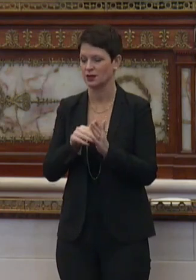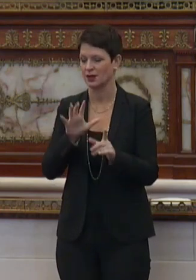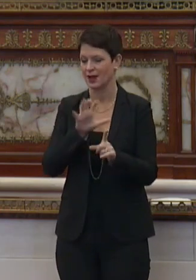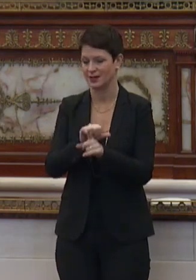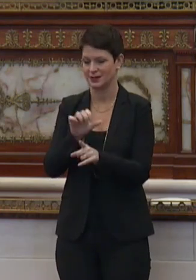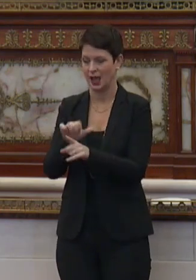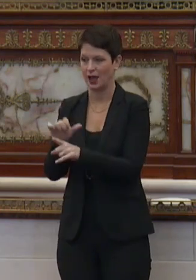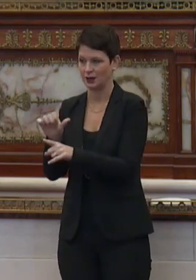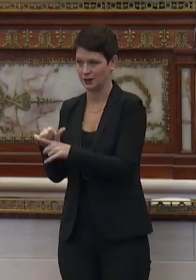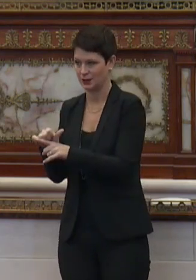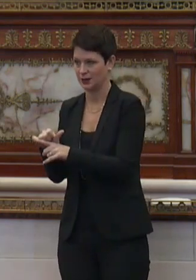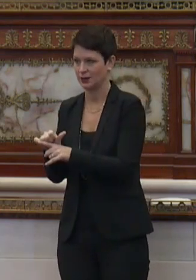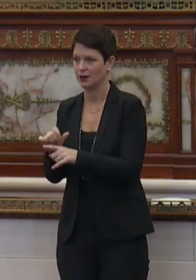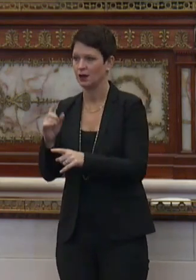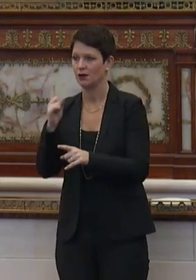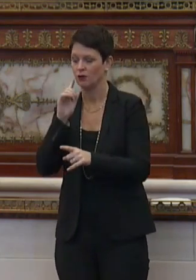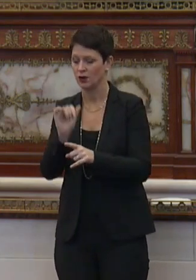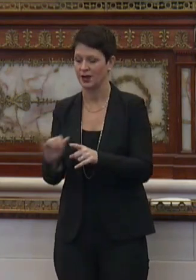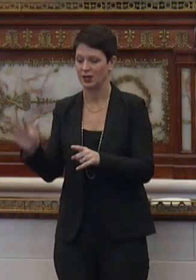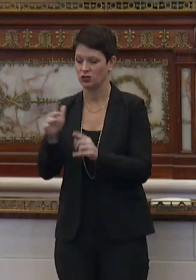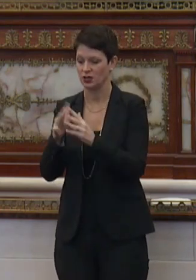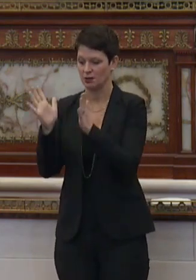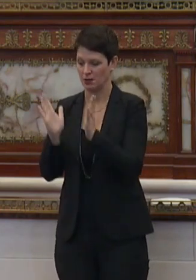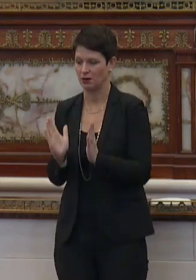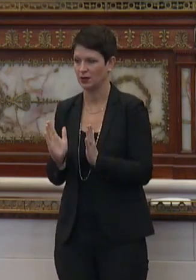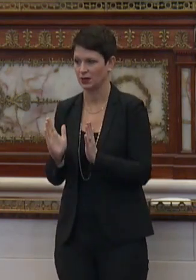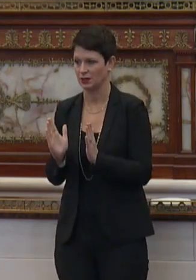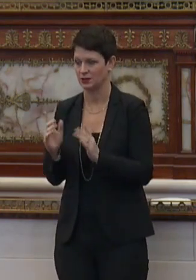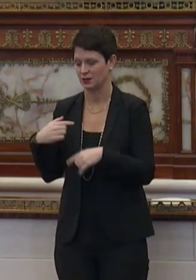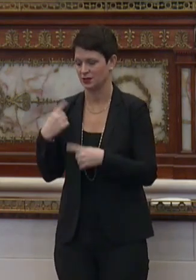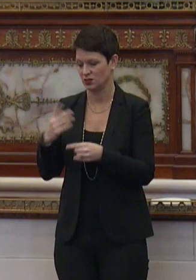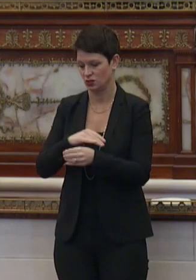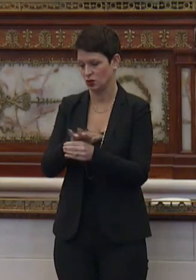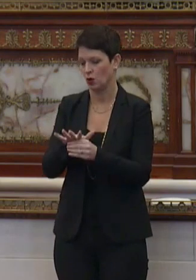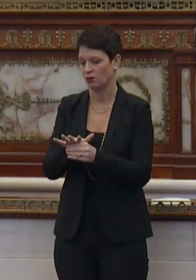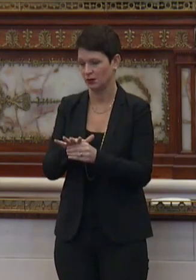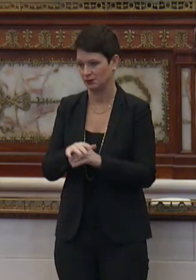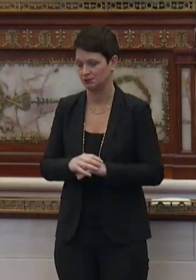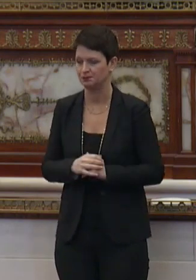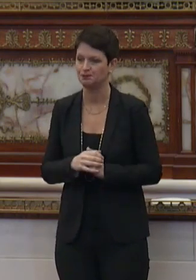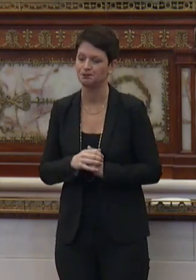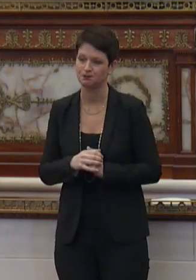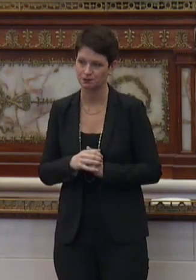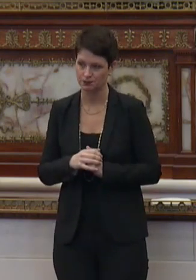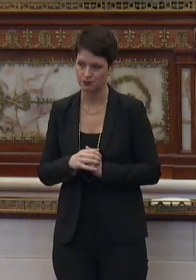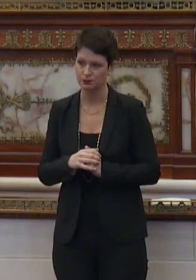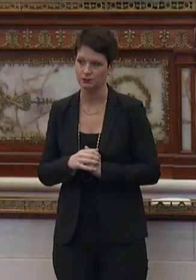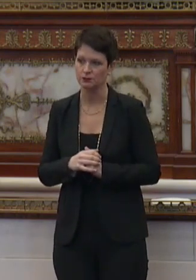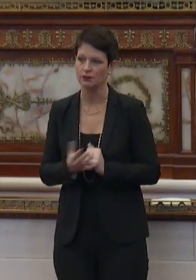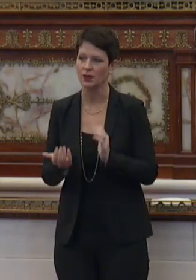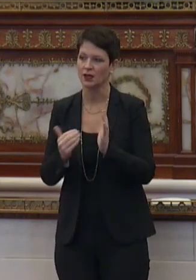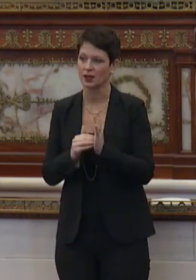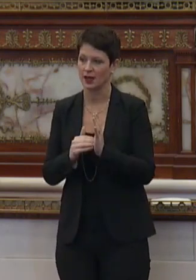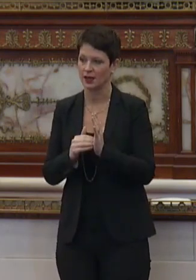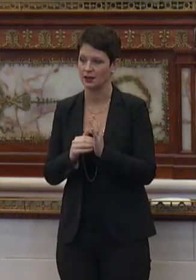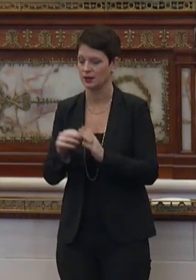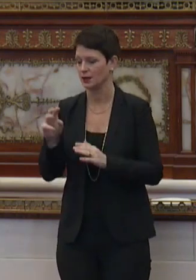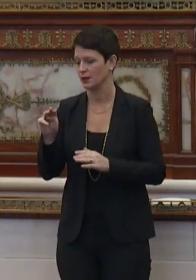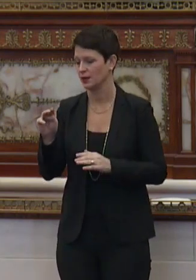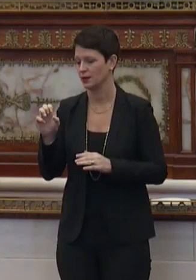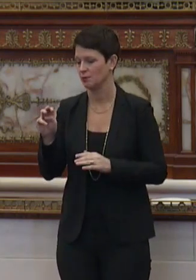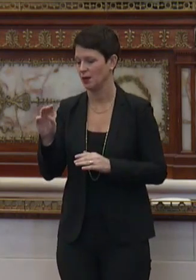on Asian Americans since COVID-19. Once again, here's the memo.